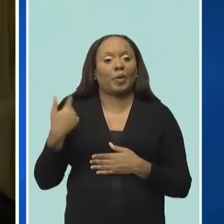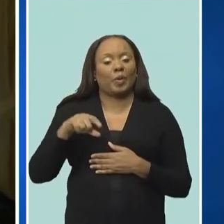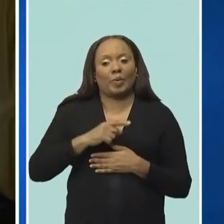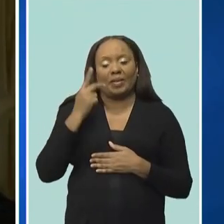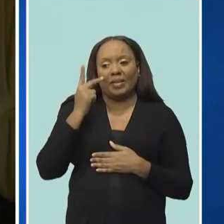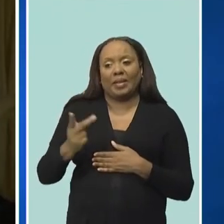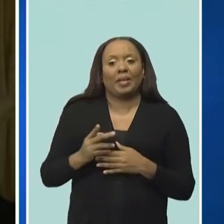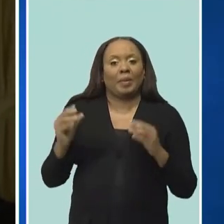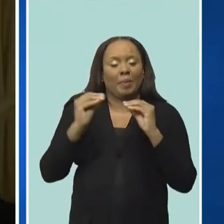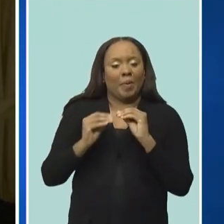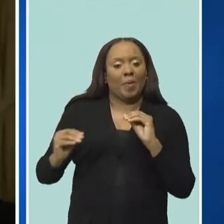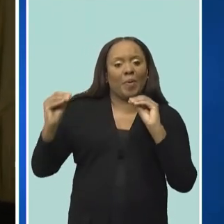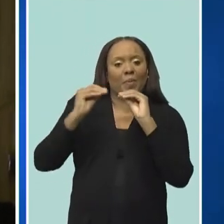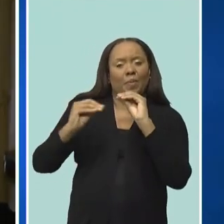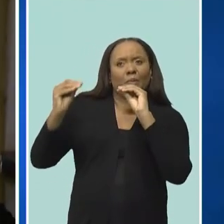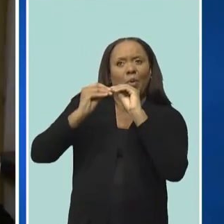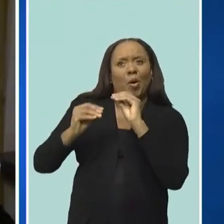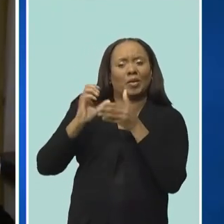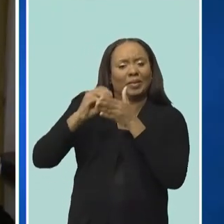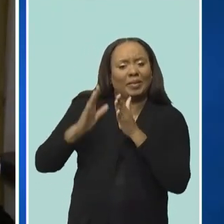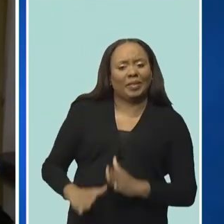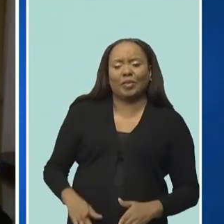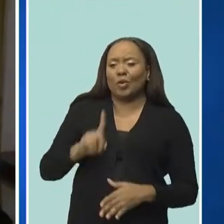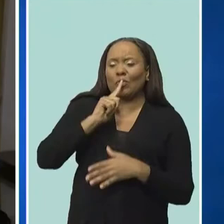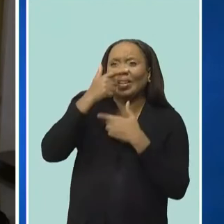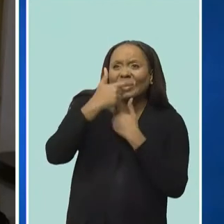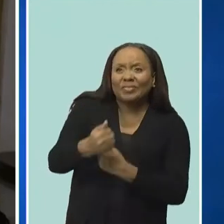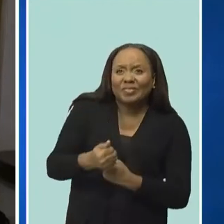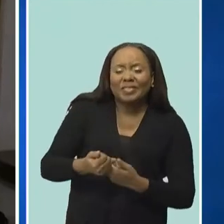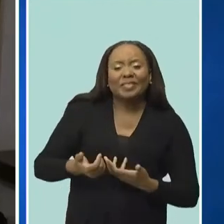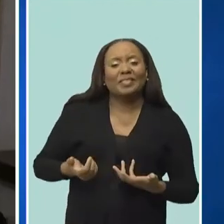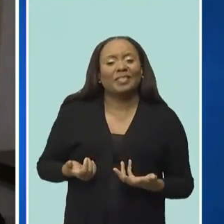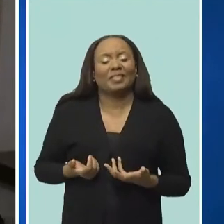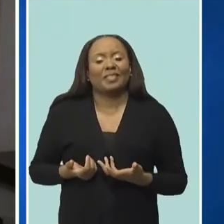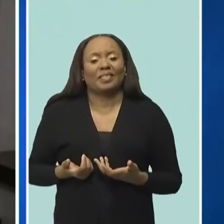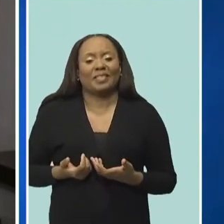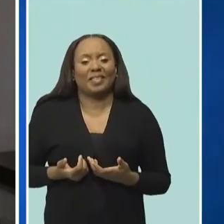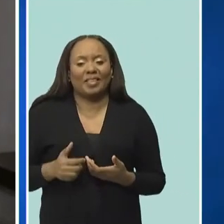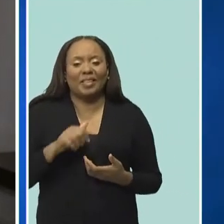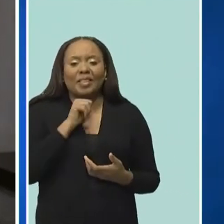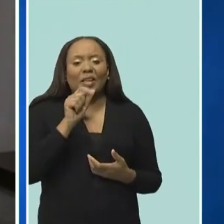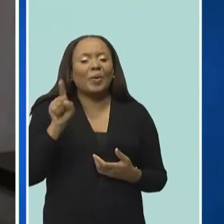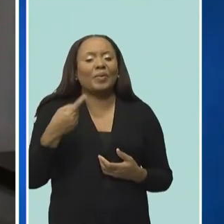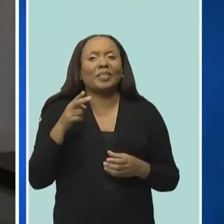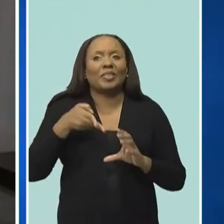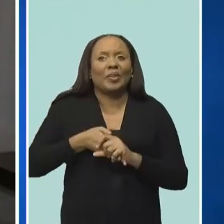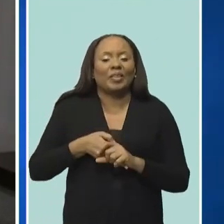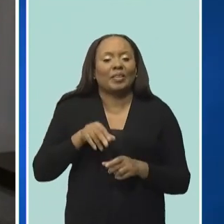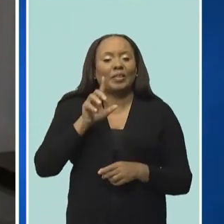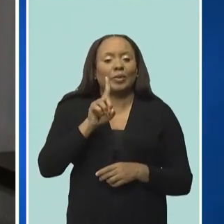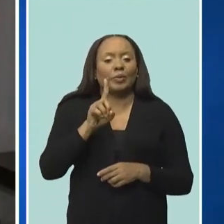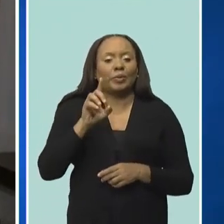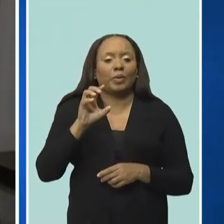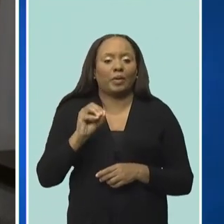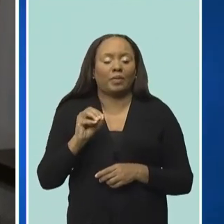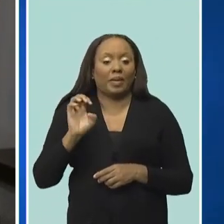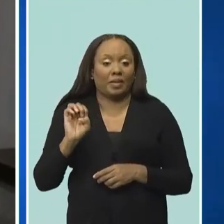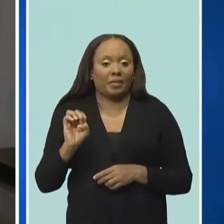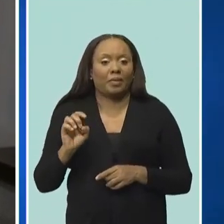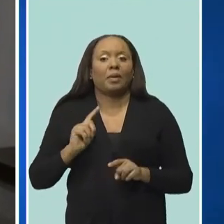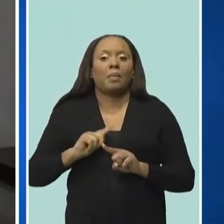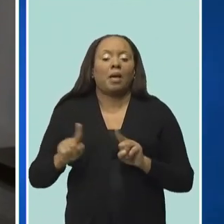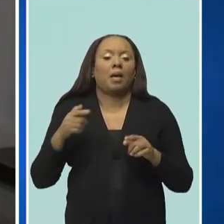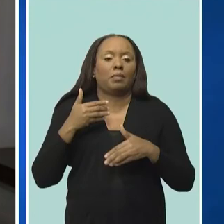students becoming increasingly interested in not only joining the award but in going through all of the paces,